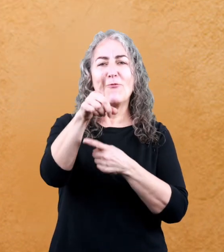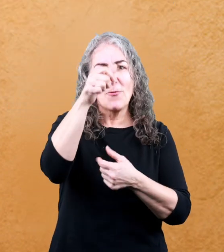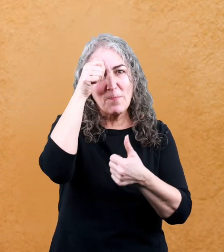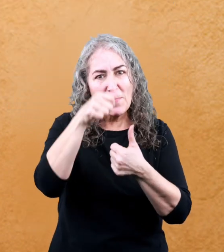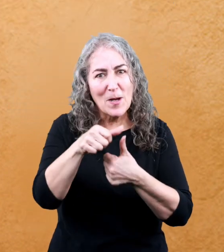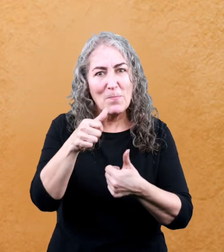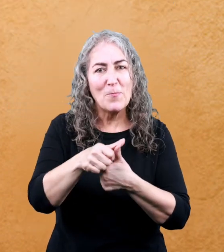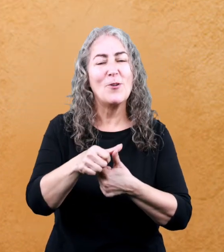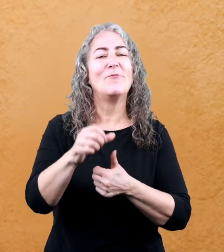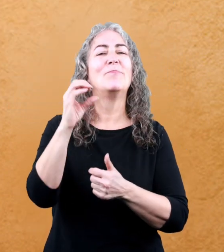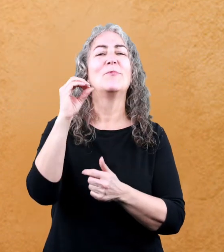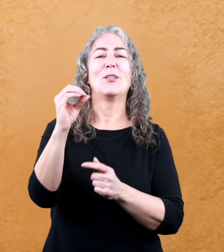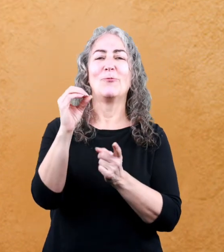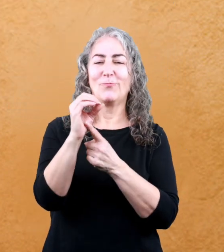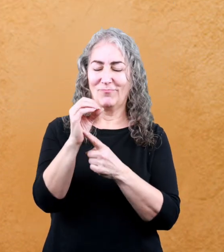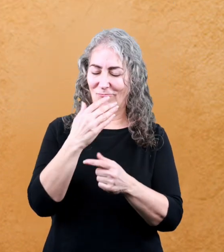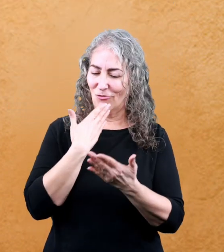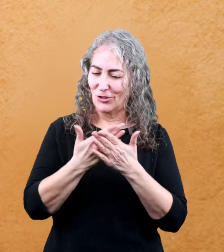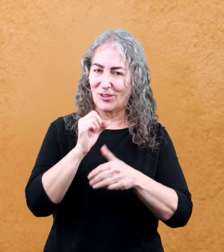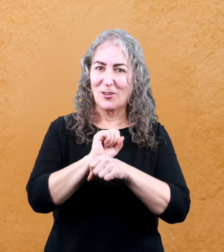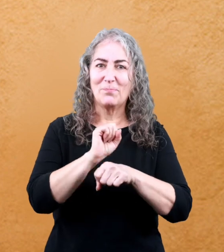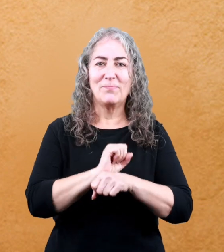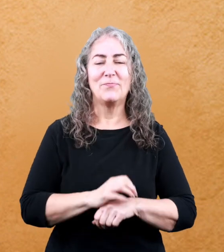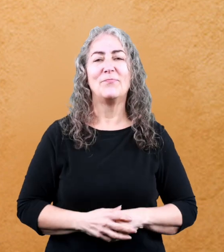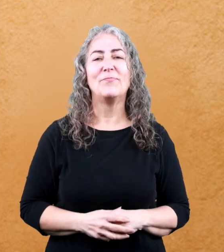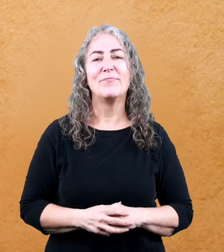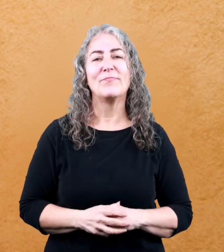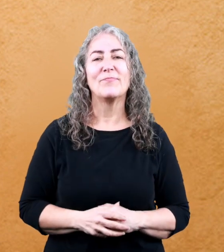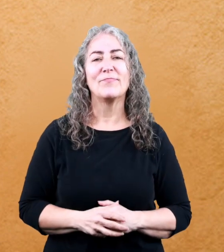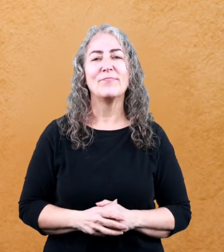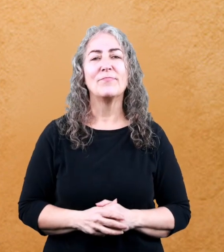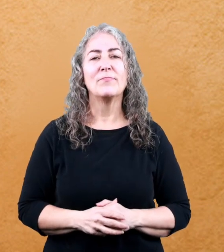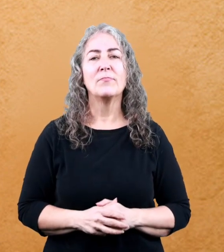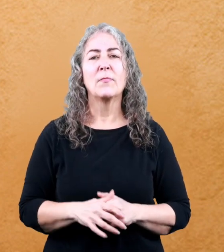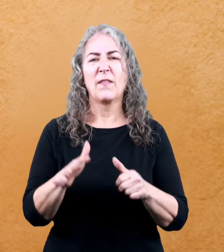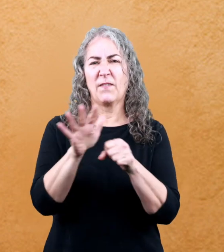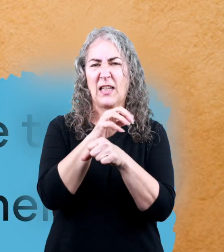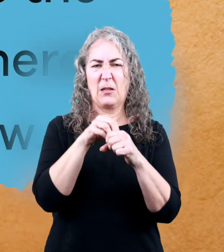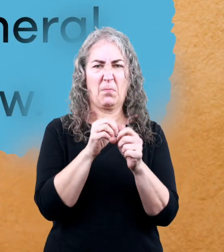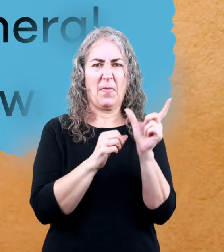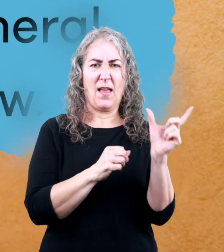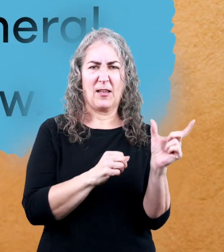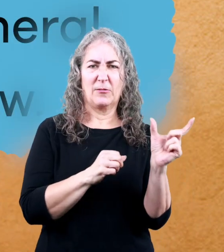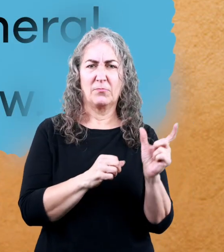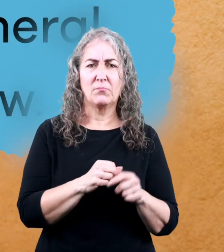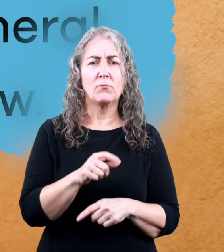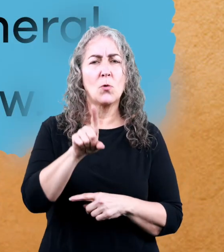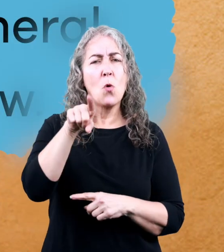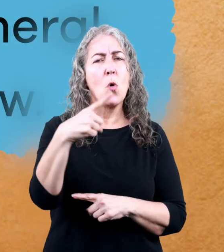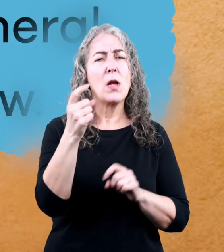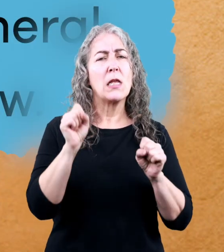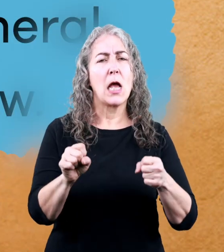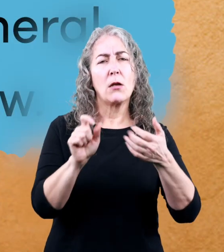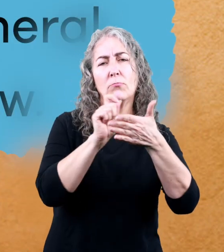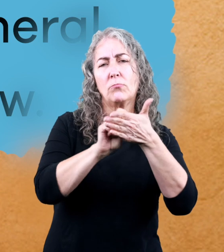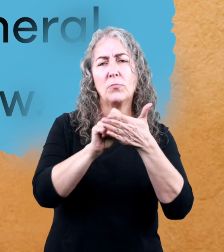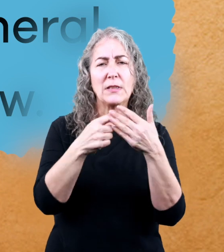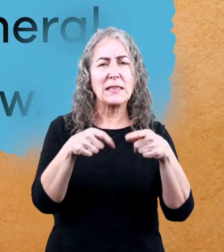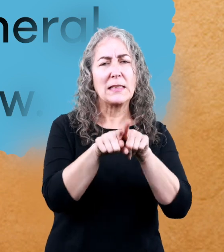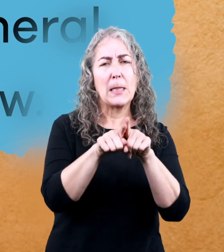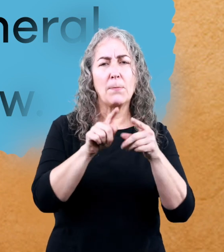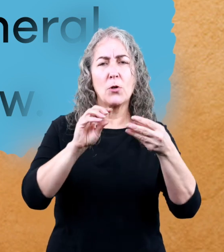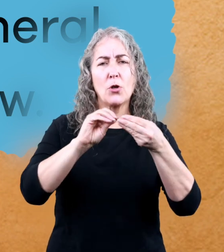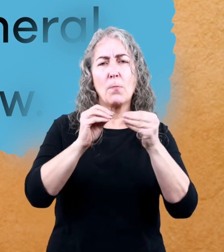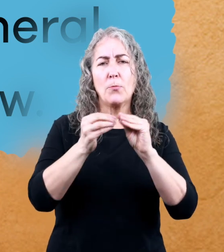Did you remember that it was zero? Great job! Here's a fill in the blank. You can